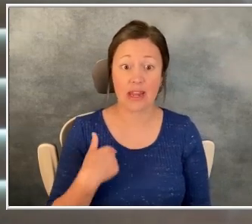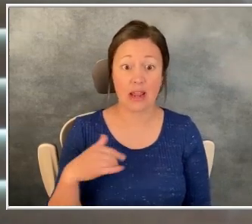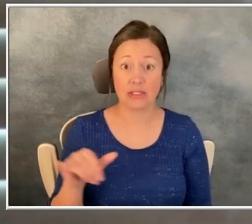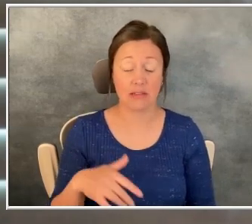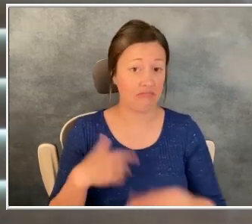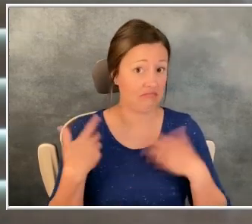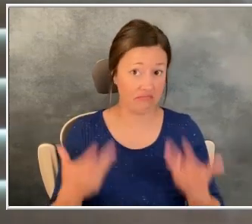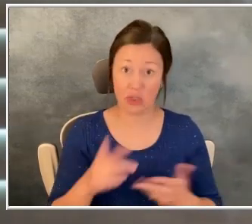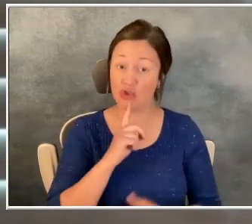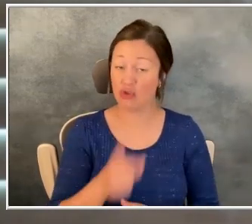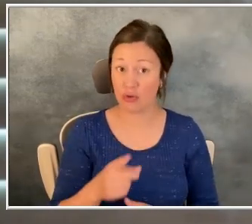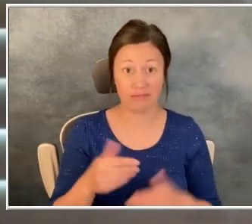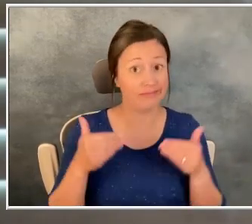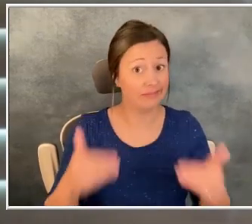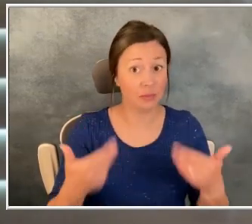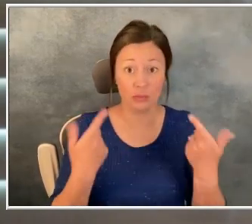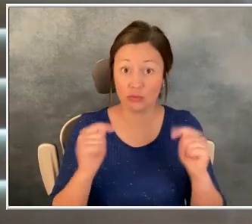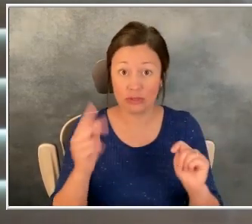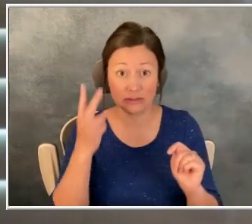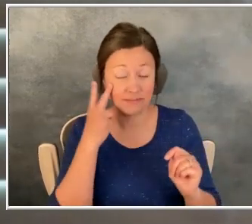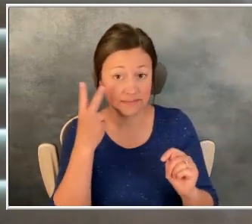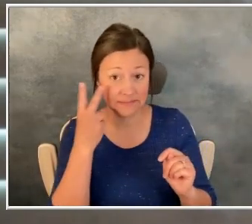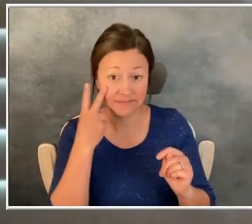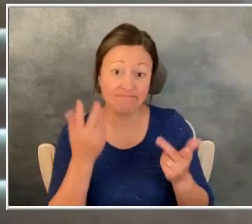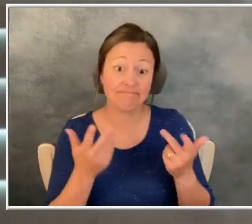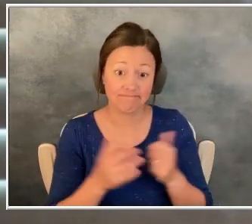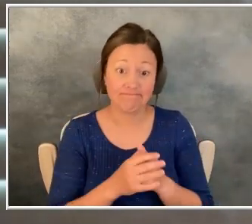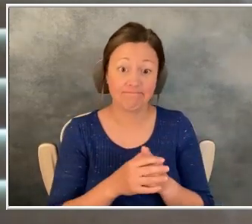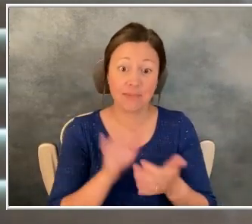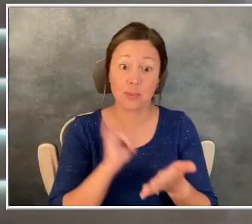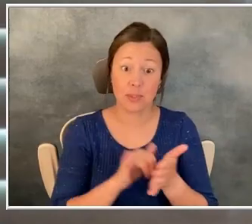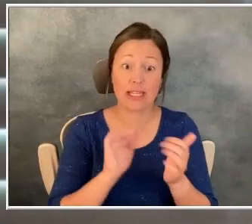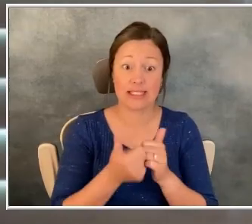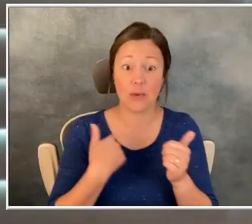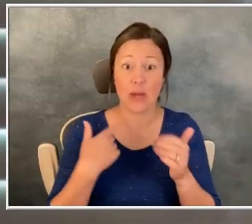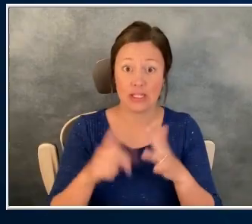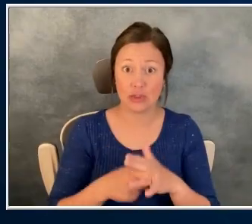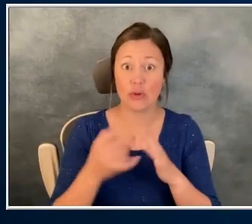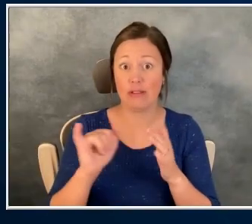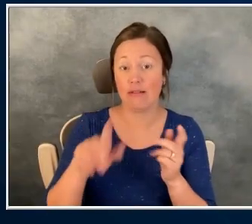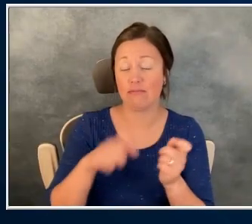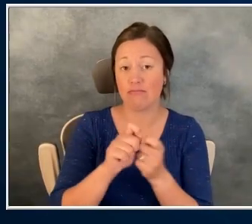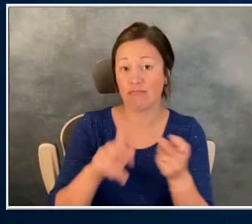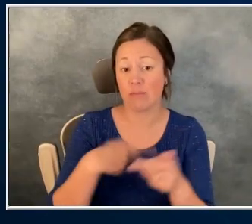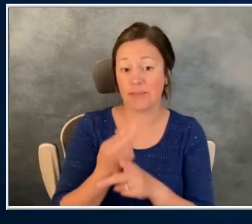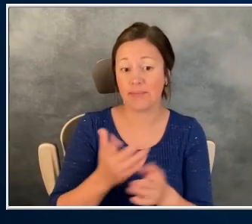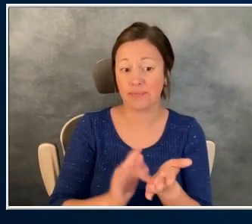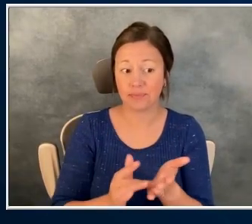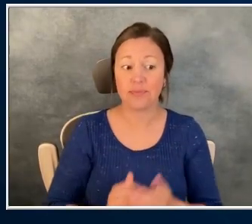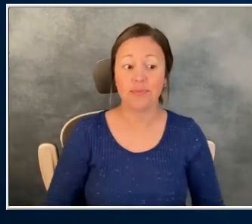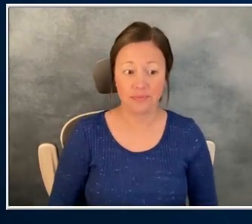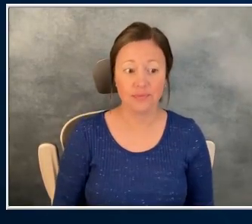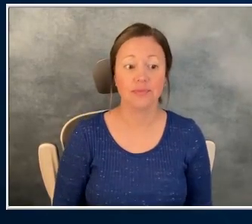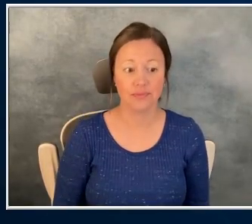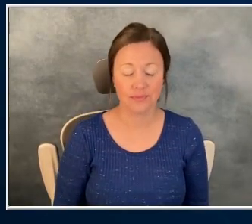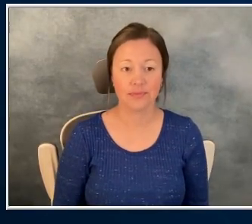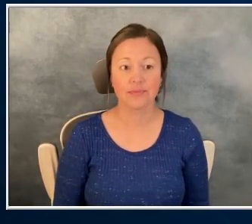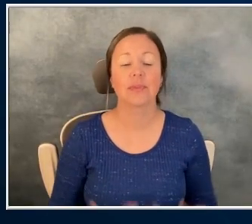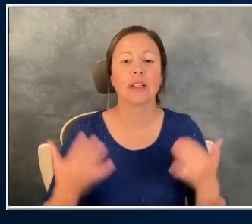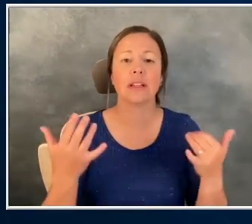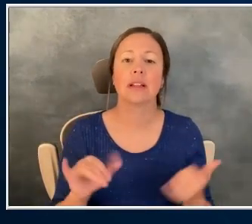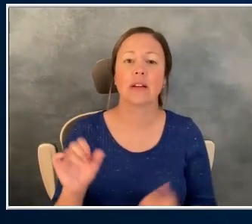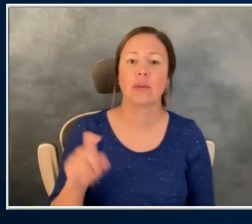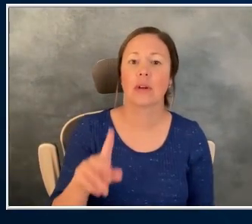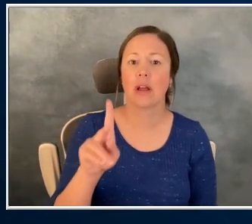sure, why not? Let's try it. You know? Um, yeah. So that's how I ended up on the oral therapy. I want to bring in Kyle. Now Kyle made